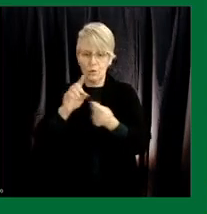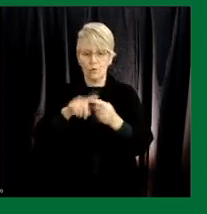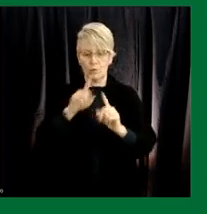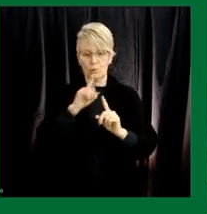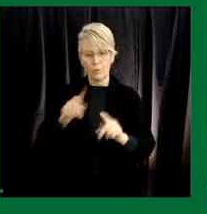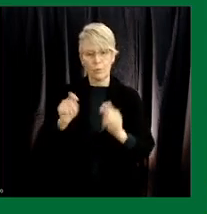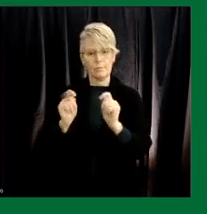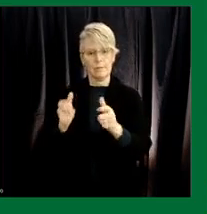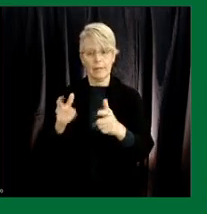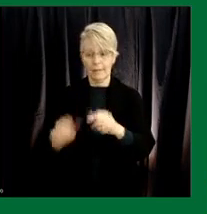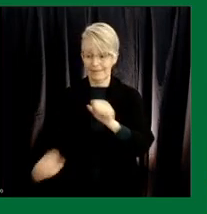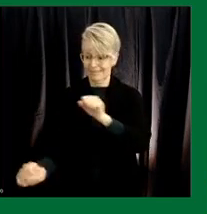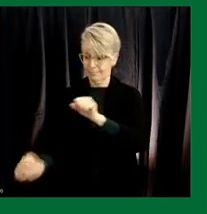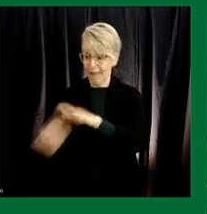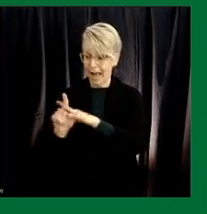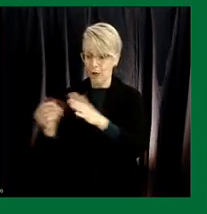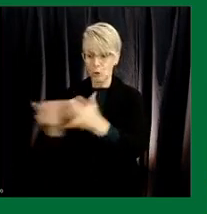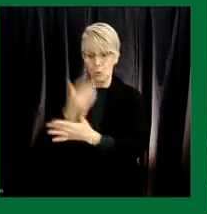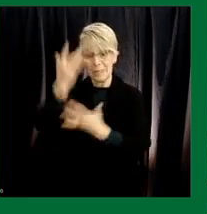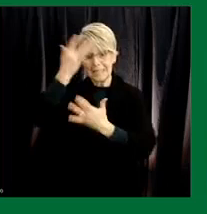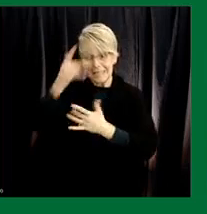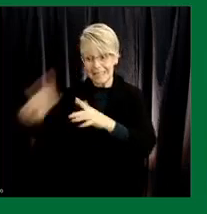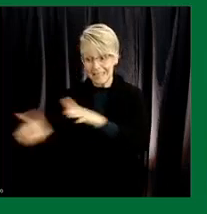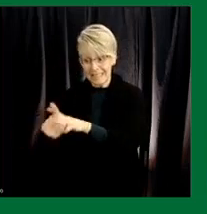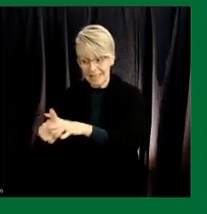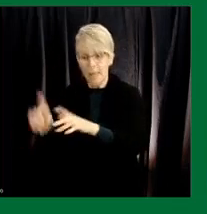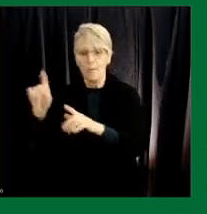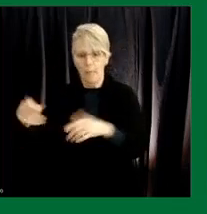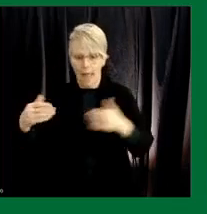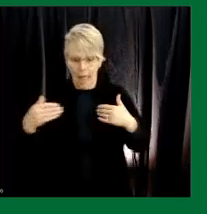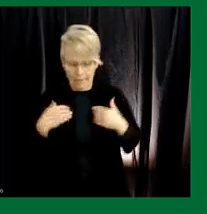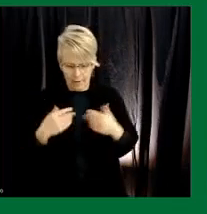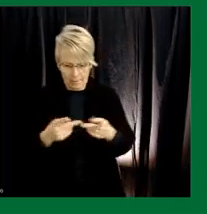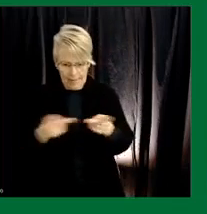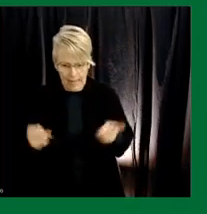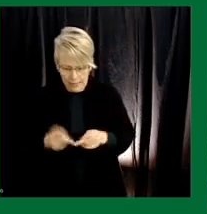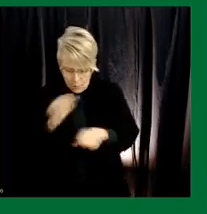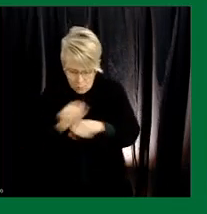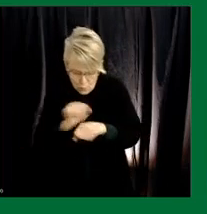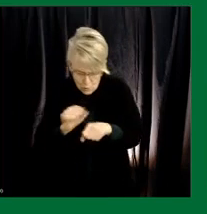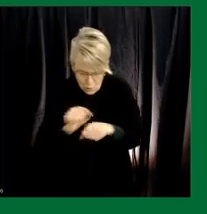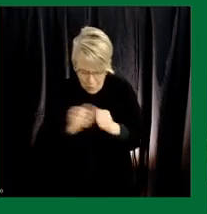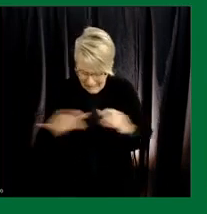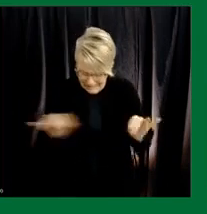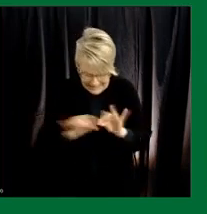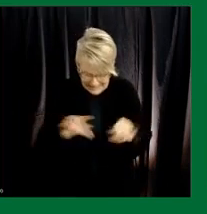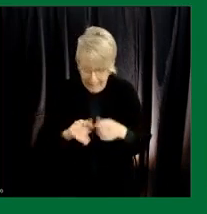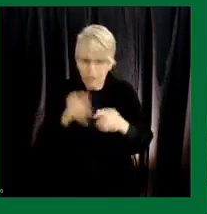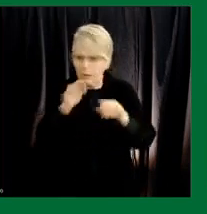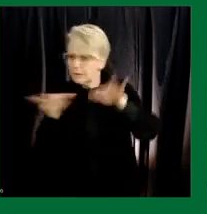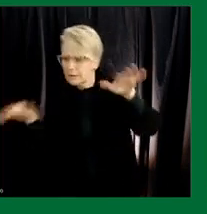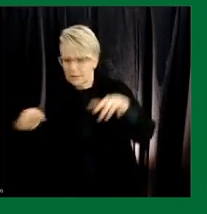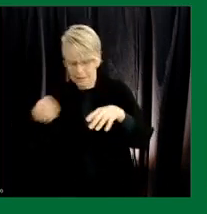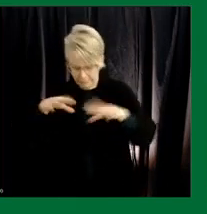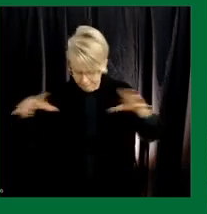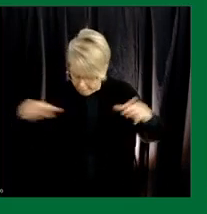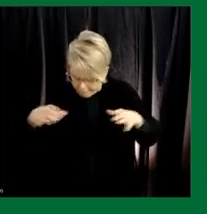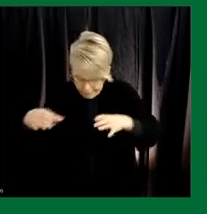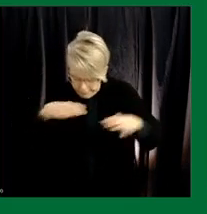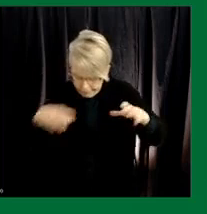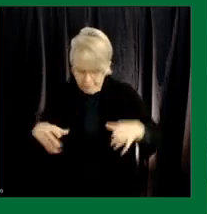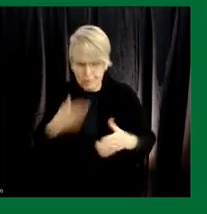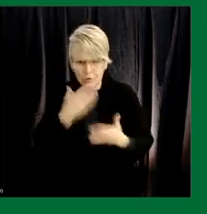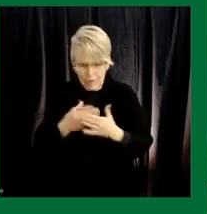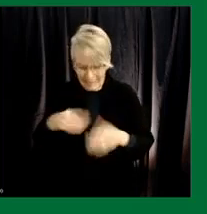to an emerging disease and that is to have a high containment facility so you can work with these pathogens in-house manufacturing so you can